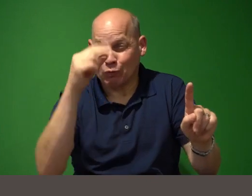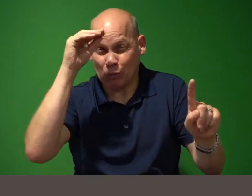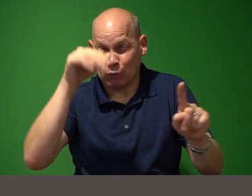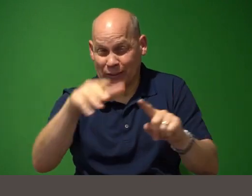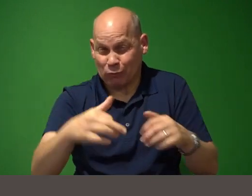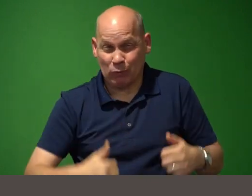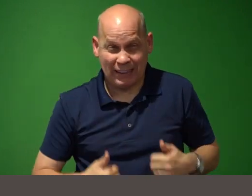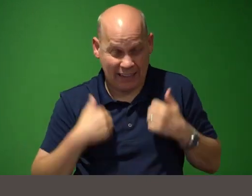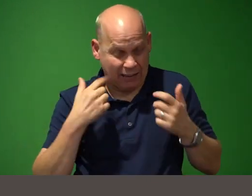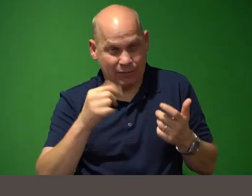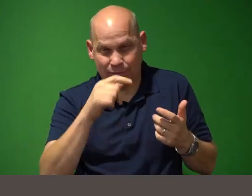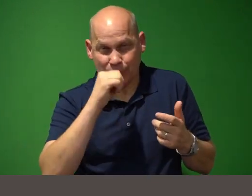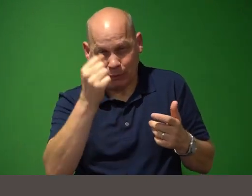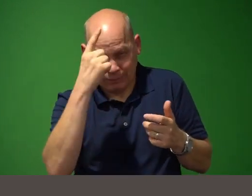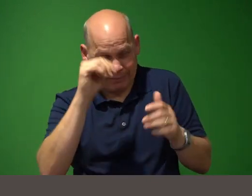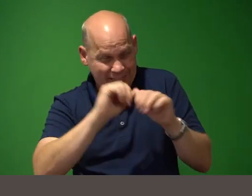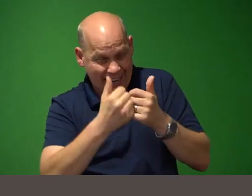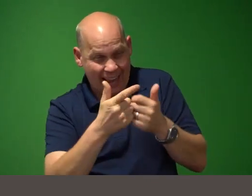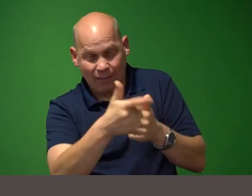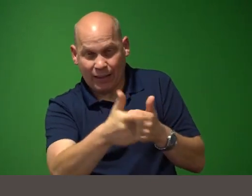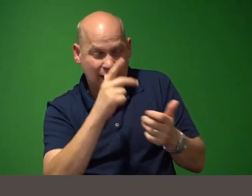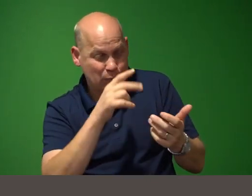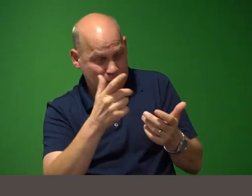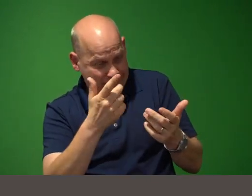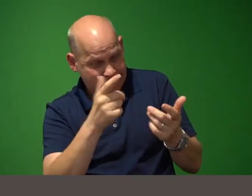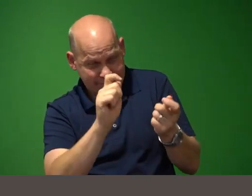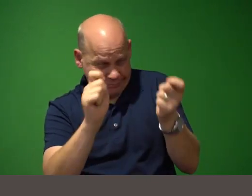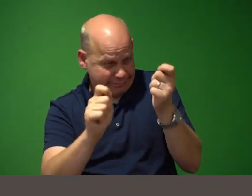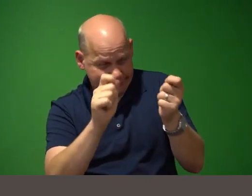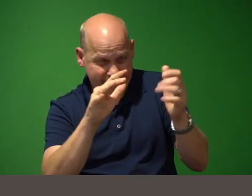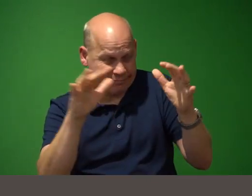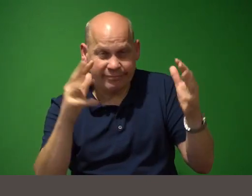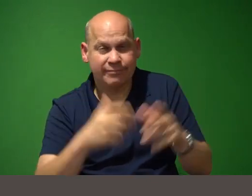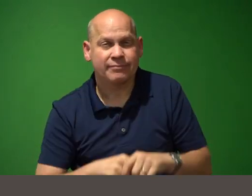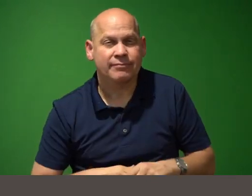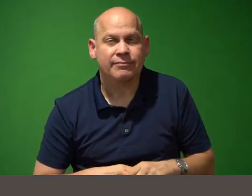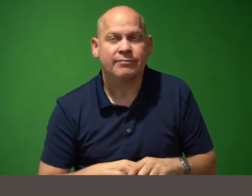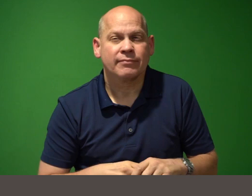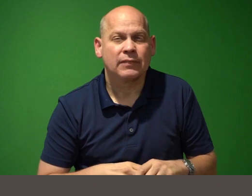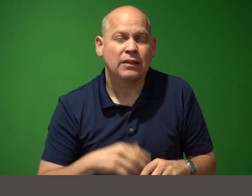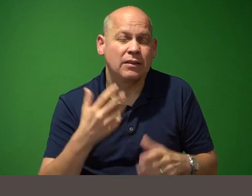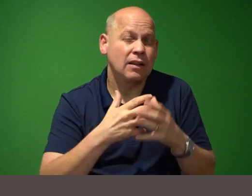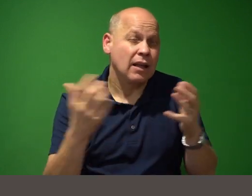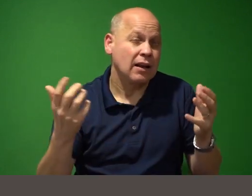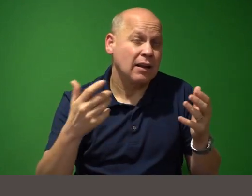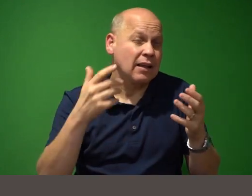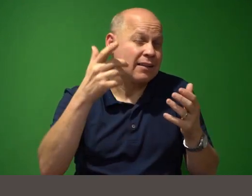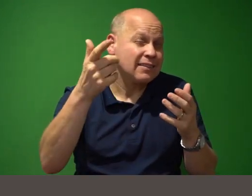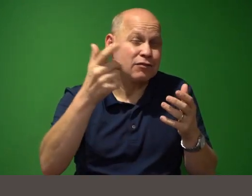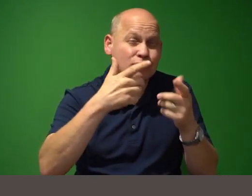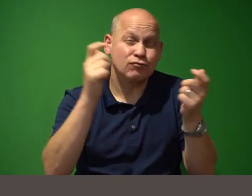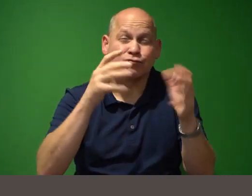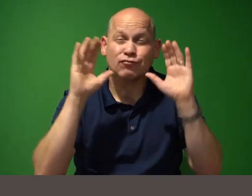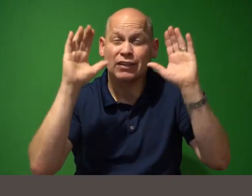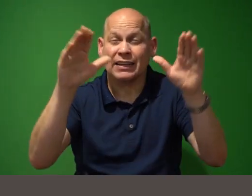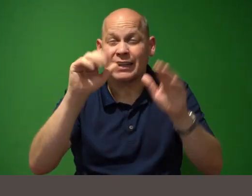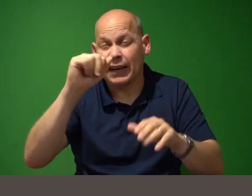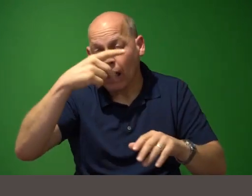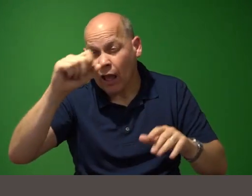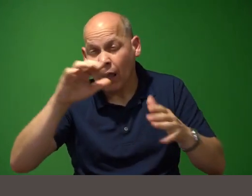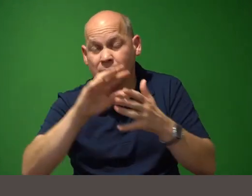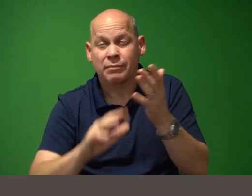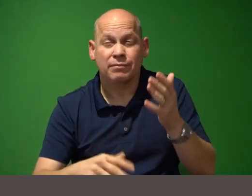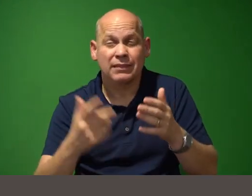so there are a lot of great applications with llms it can help you learn a new coding language it can help